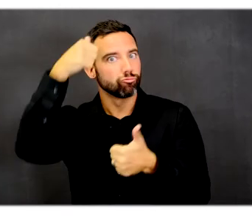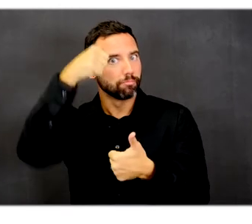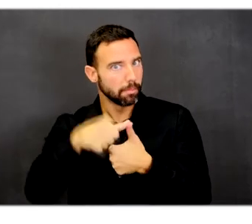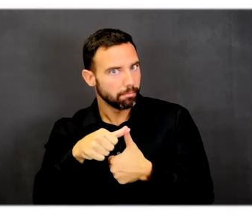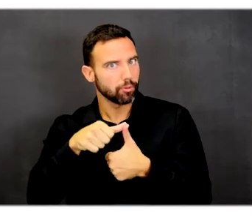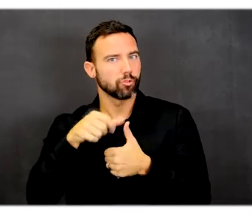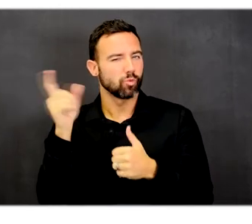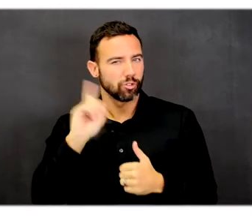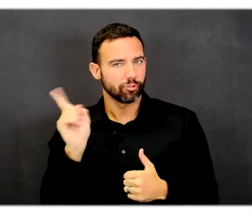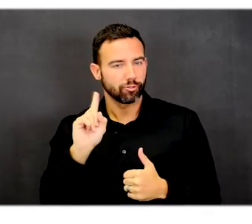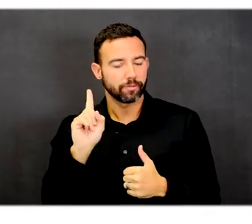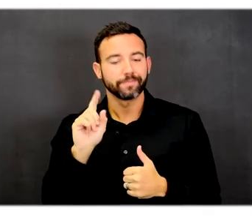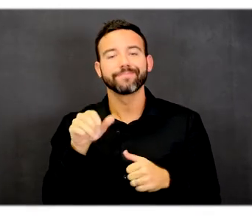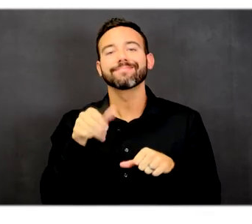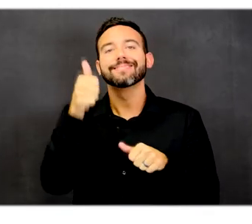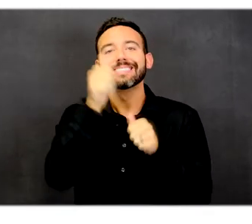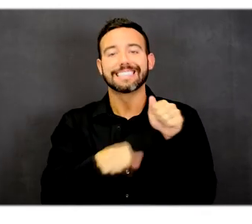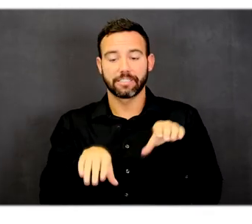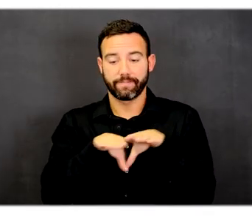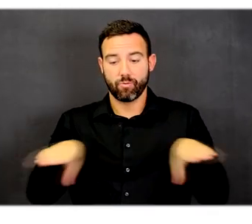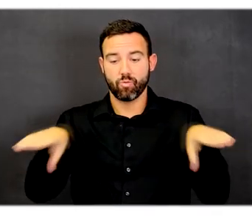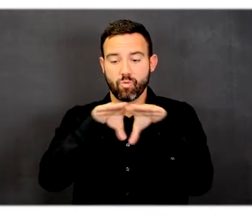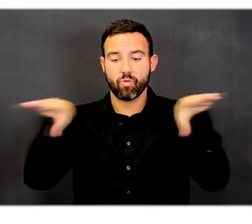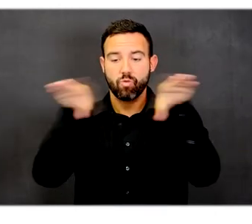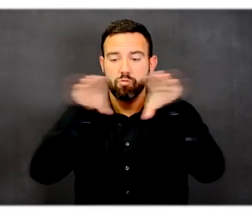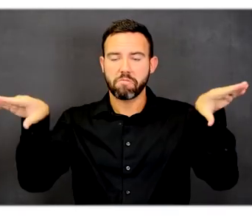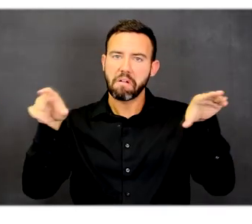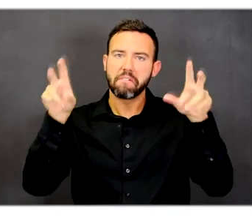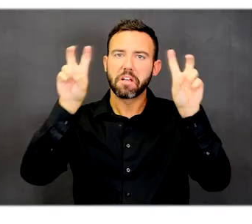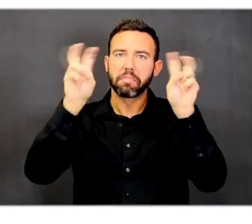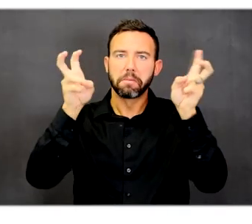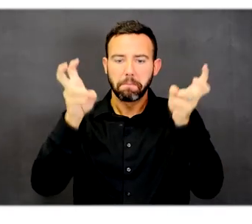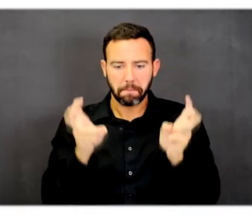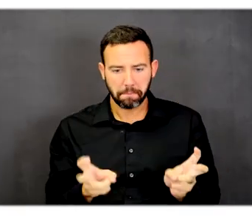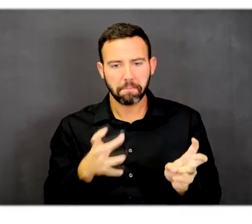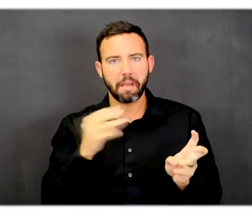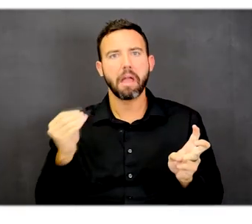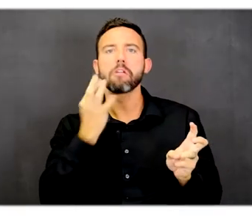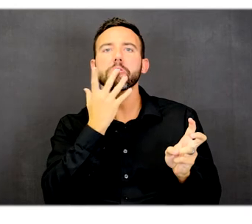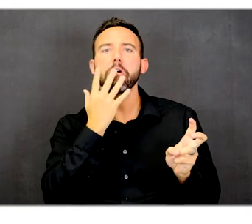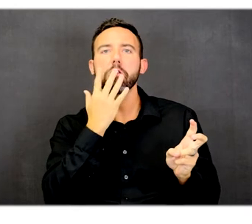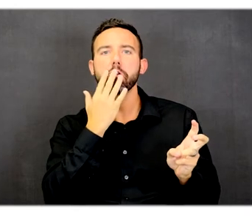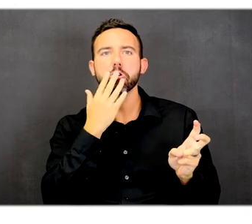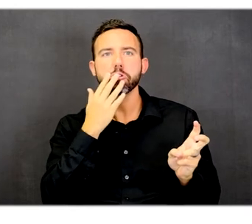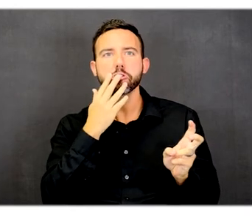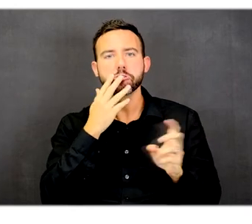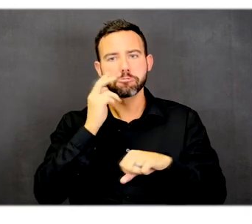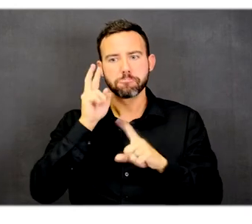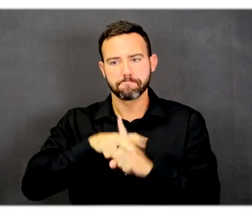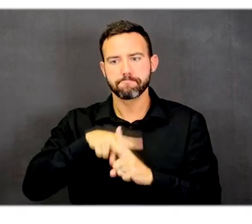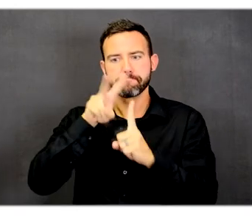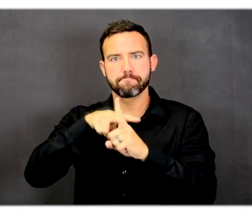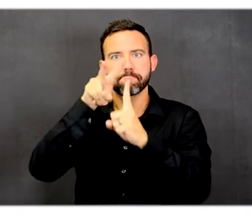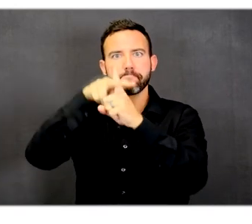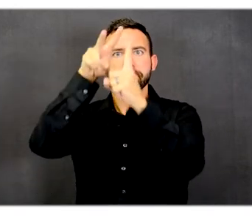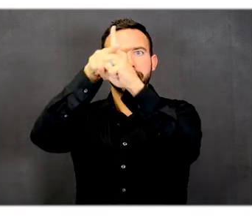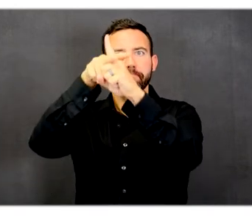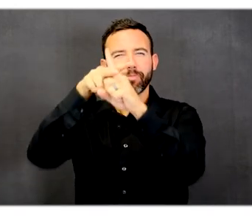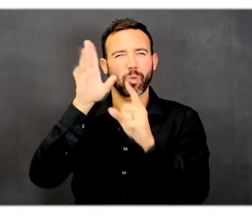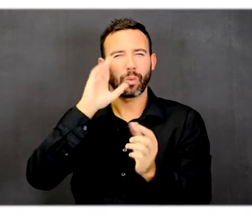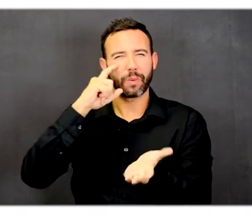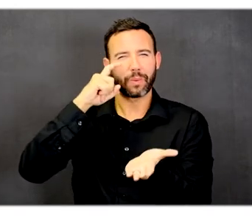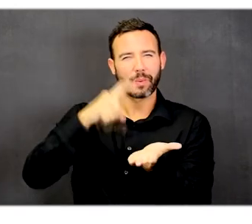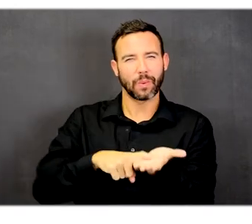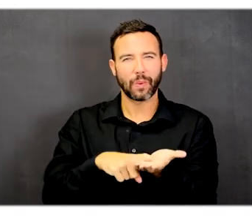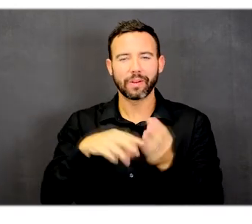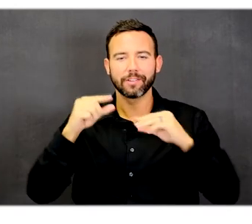and that theme is represented by a color. That starts in the floor carpeting. It is different